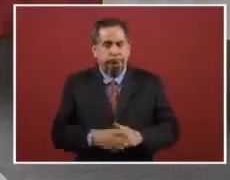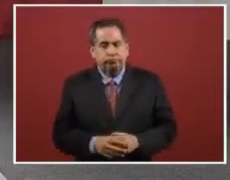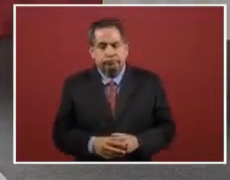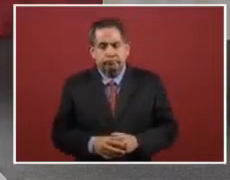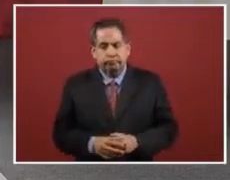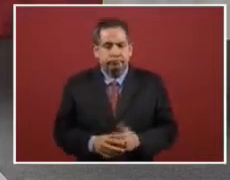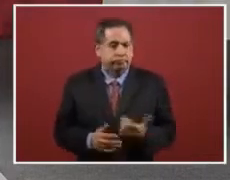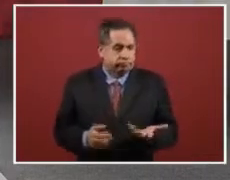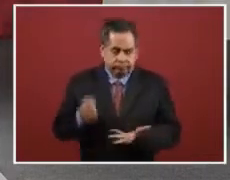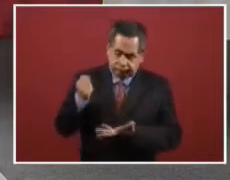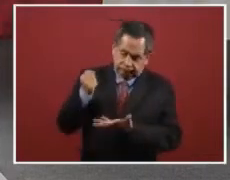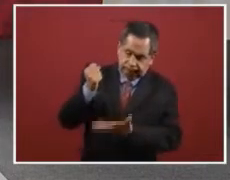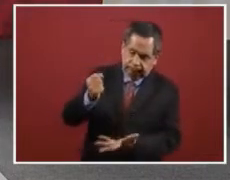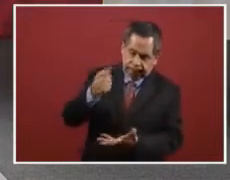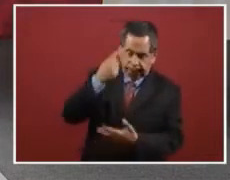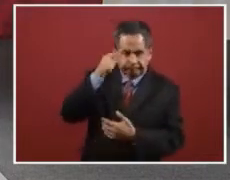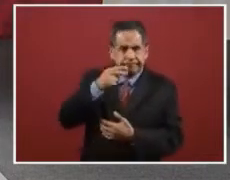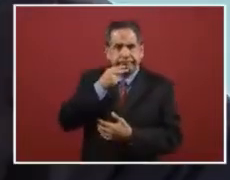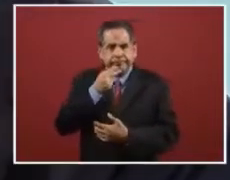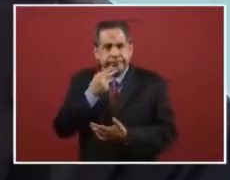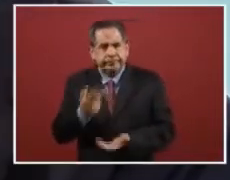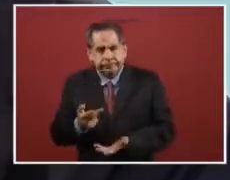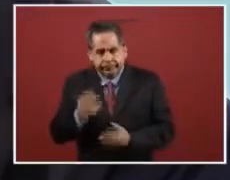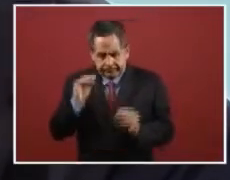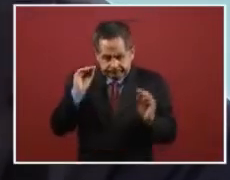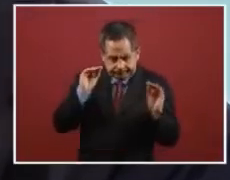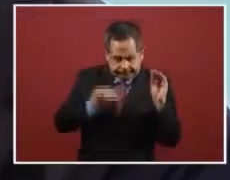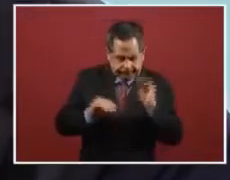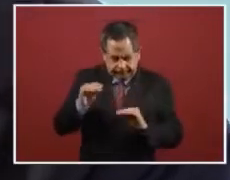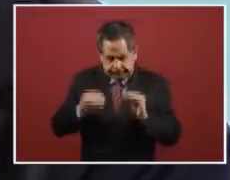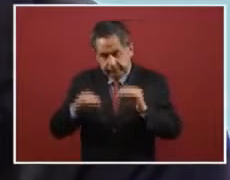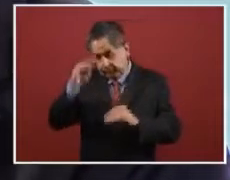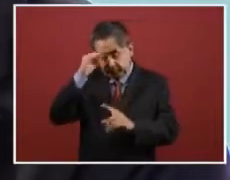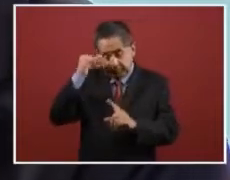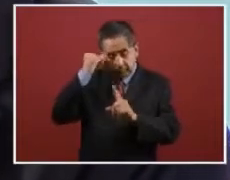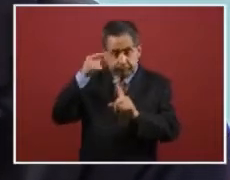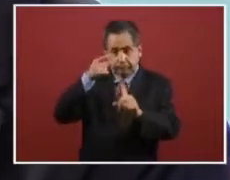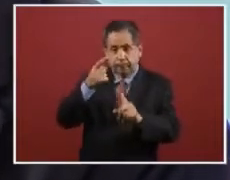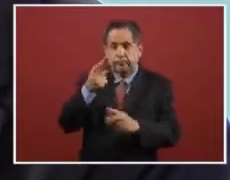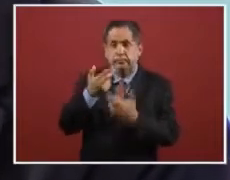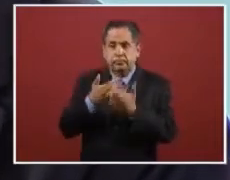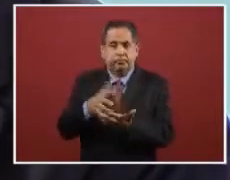what are we looking for with the economic packet